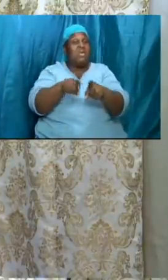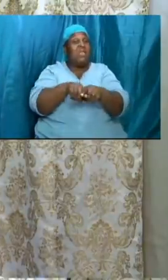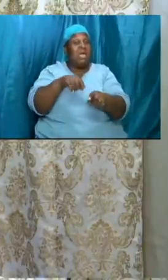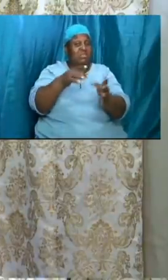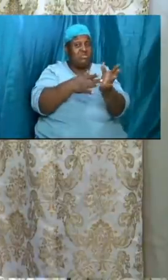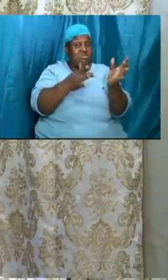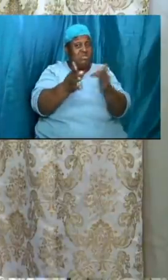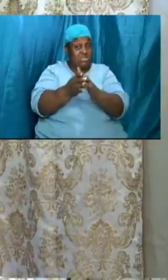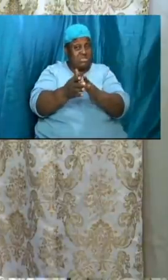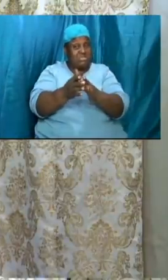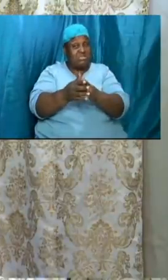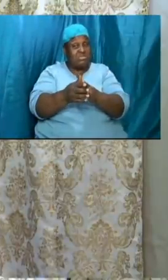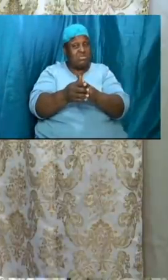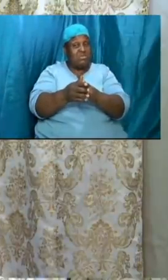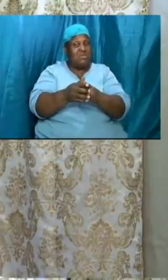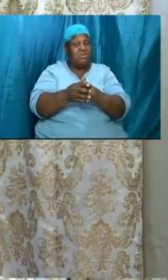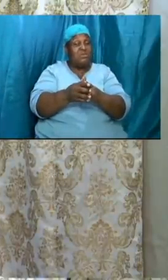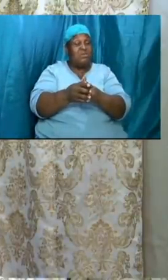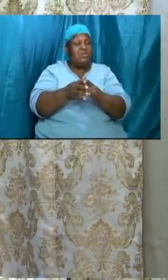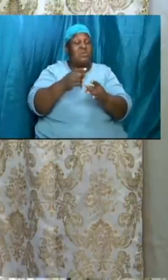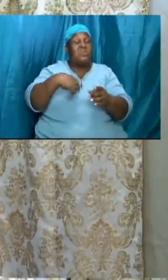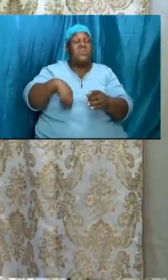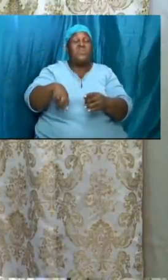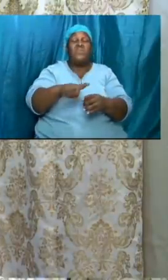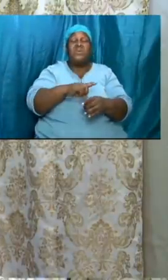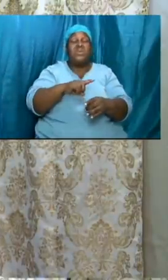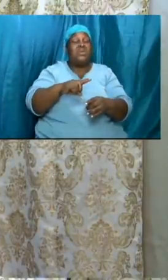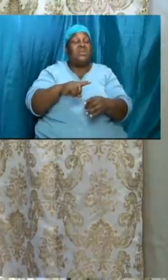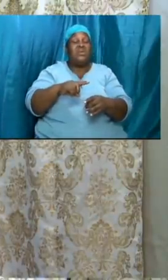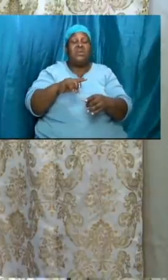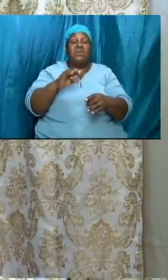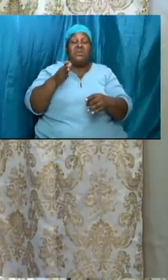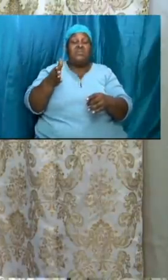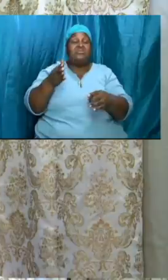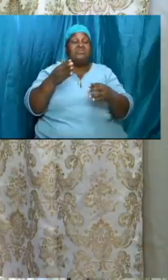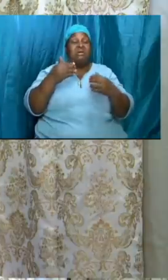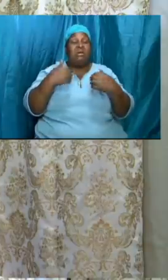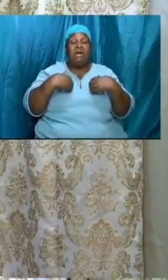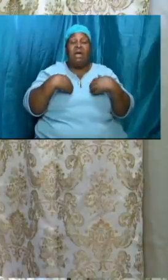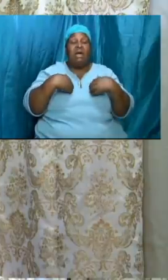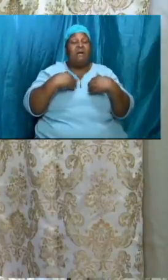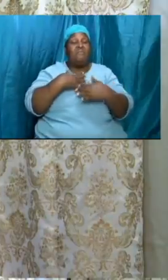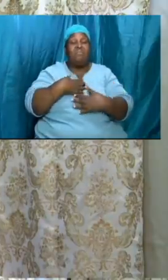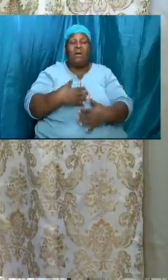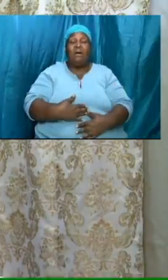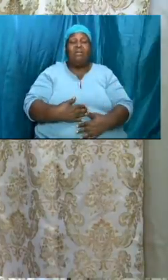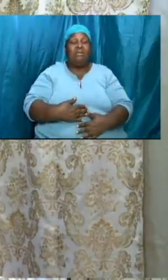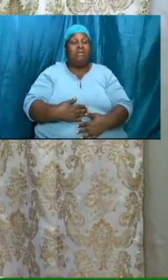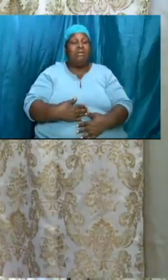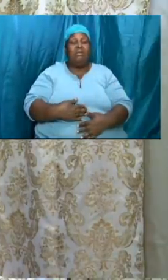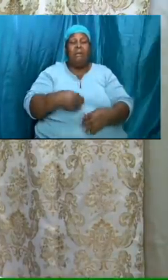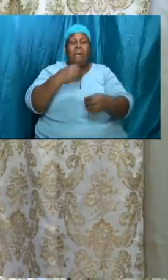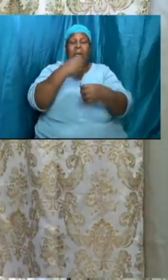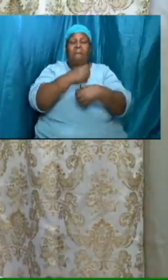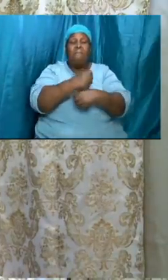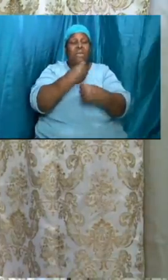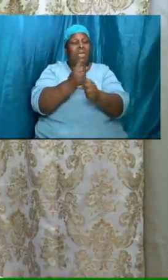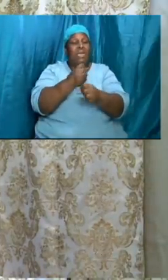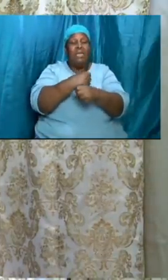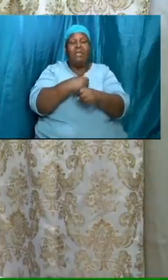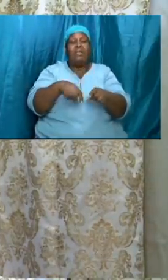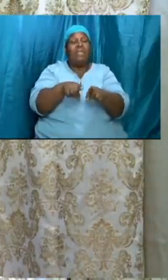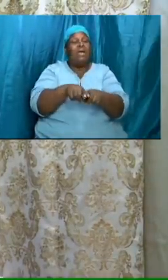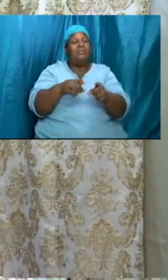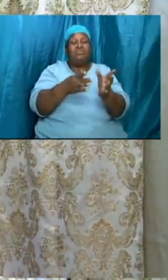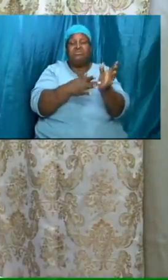him we shall have bodies fashioned like unto his glorious